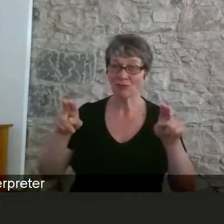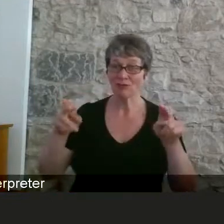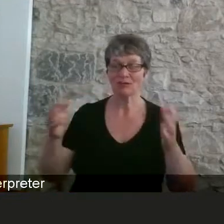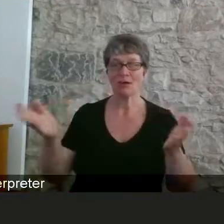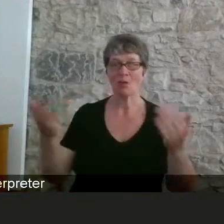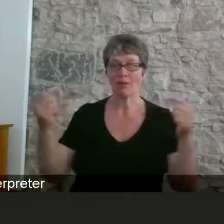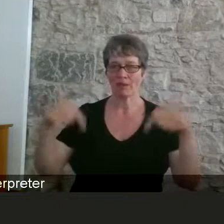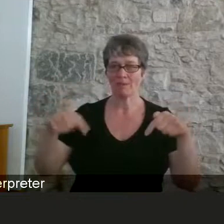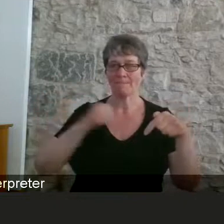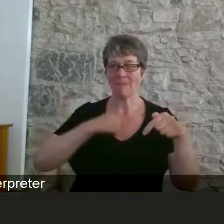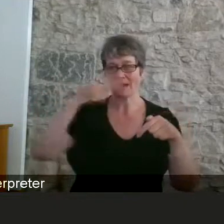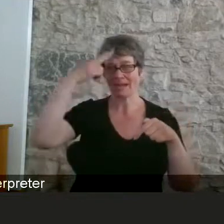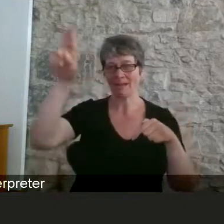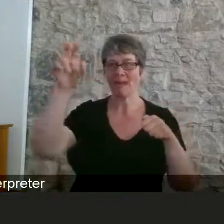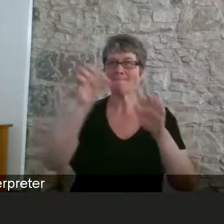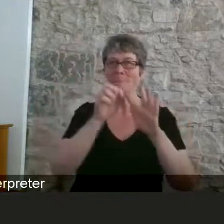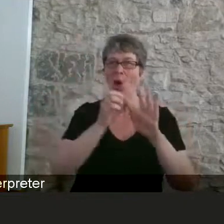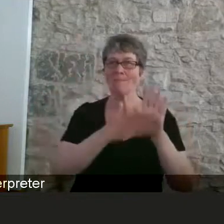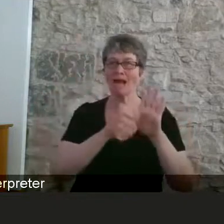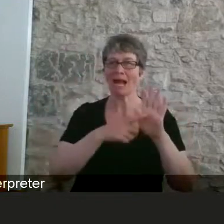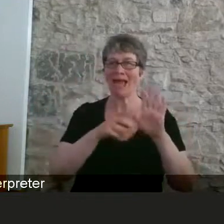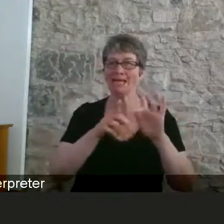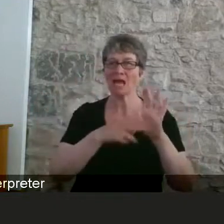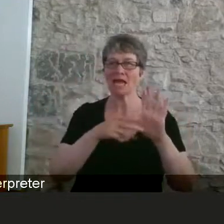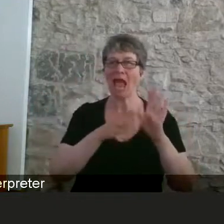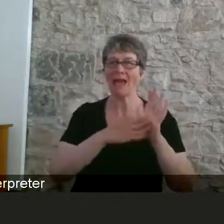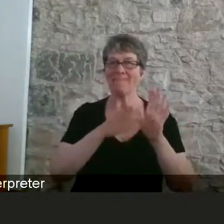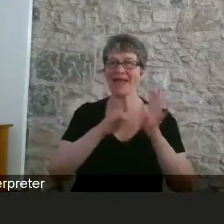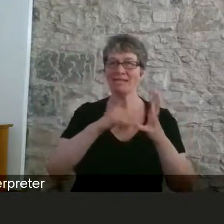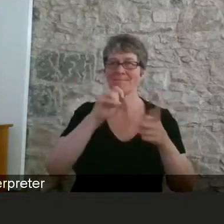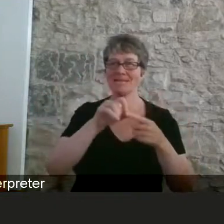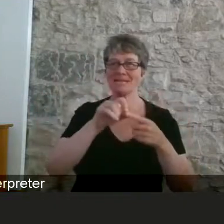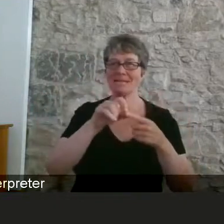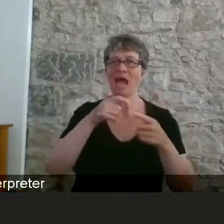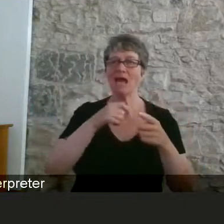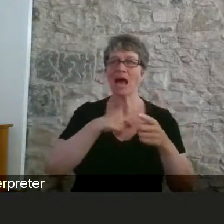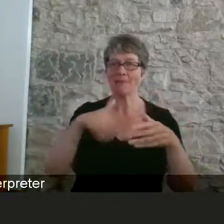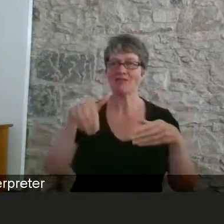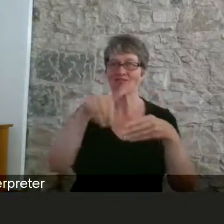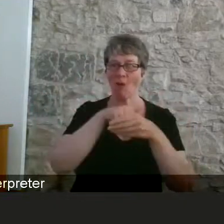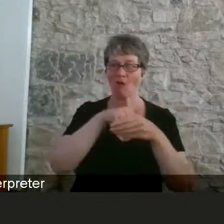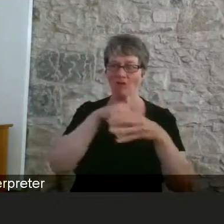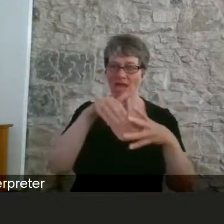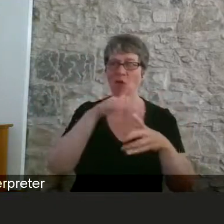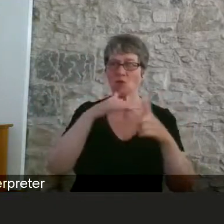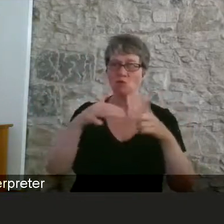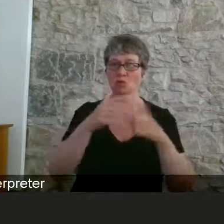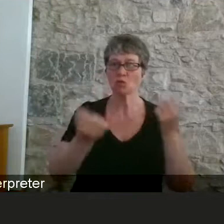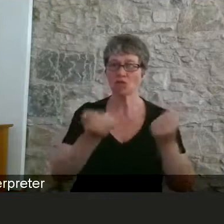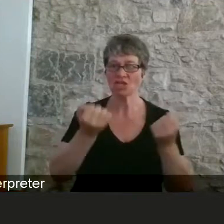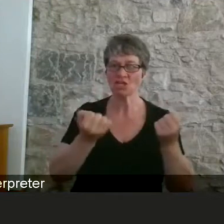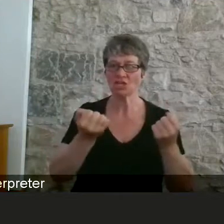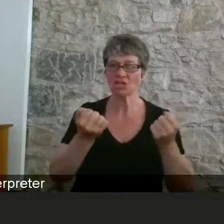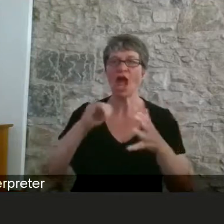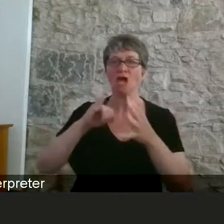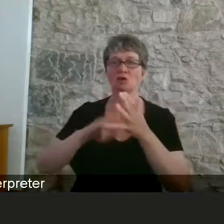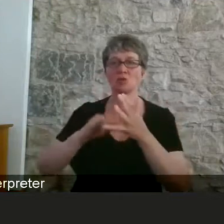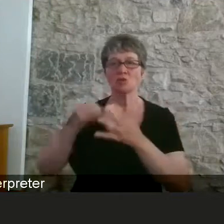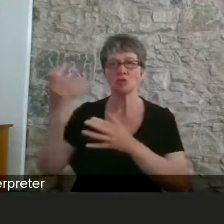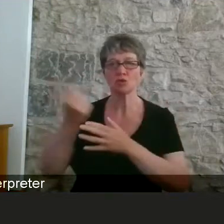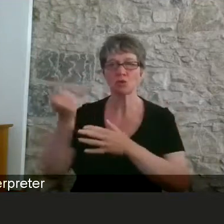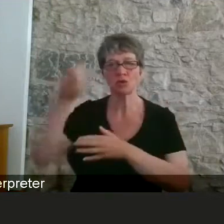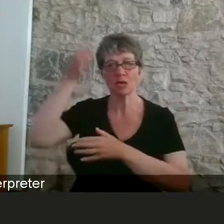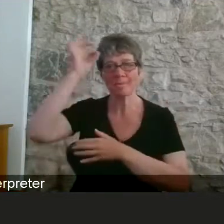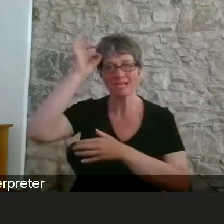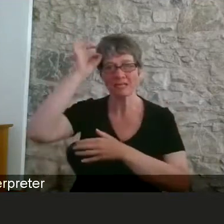Paul MacLennan, MSP member of the Parliament's Social Justice and Social Security Committee, and I would like to welcome you to the